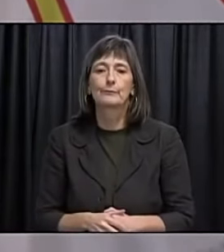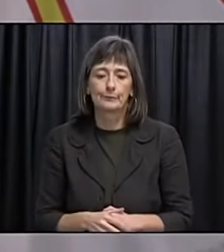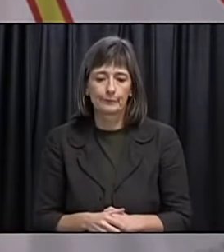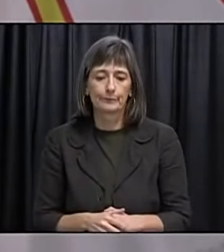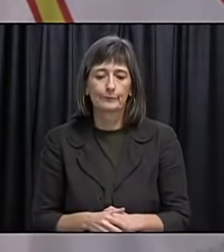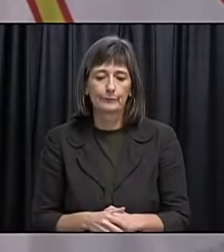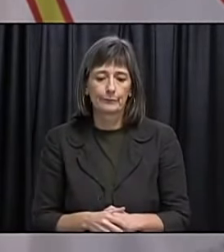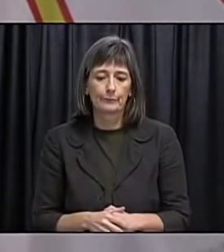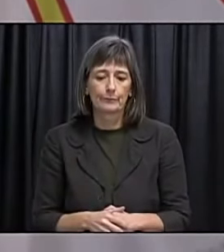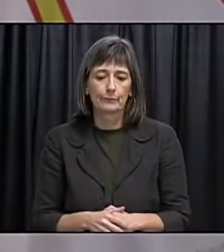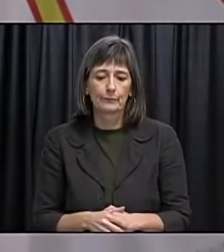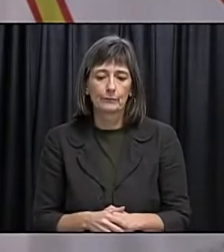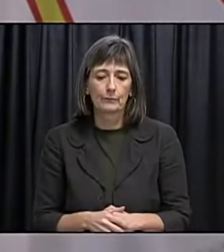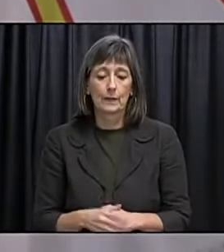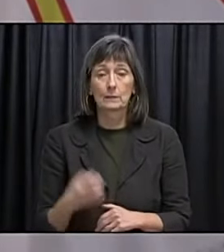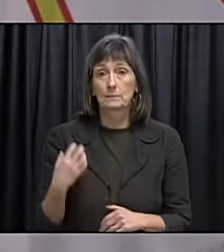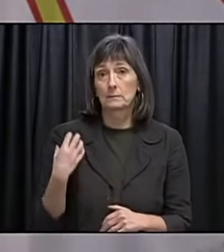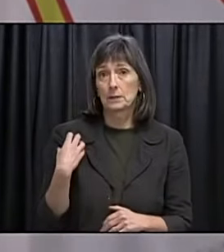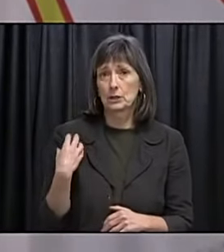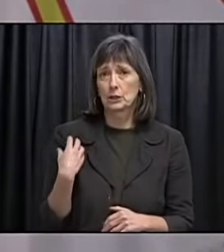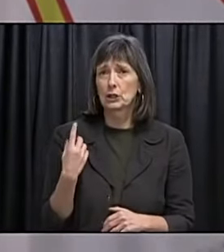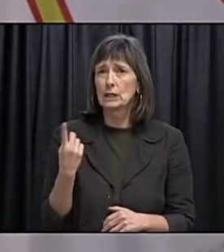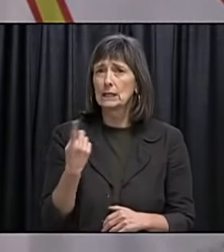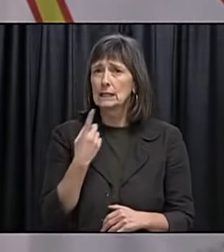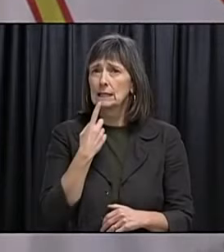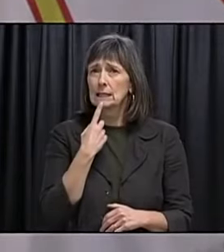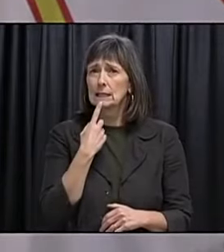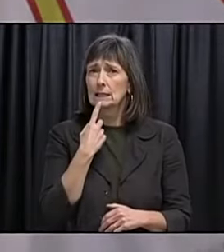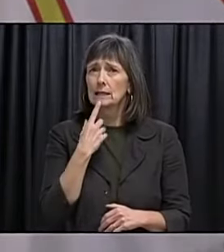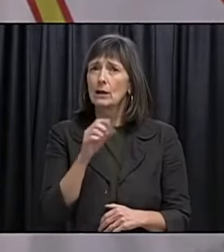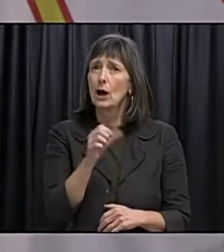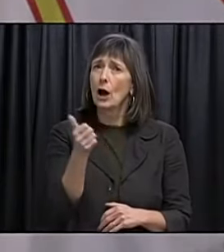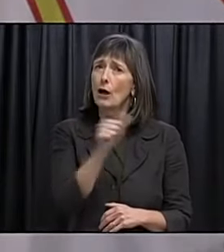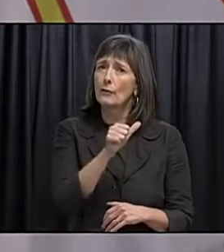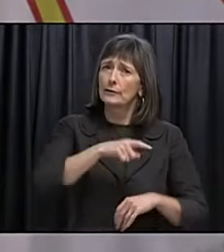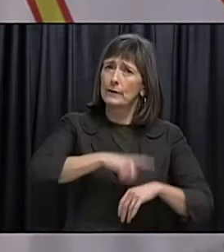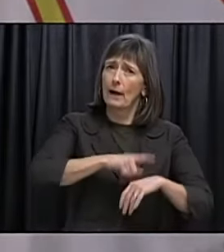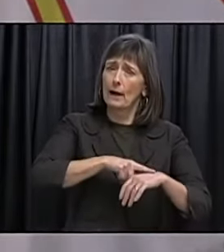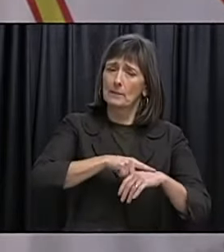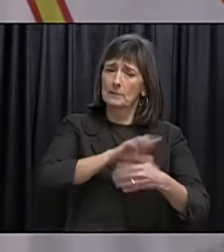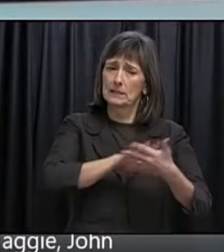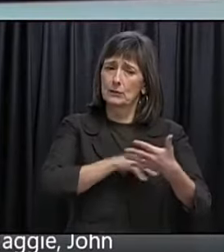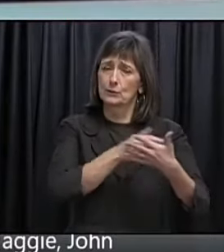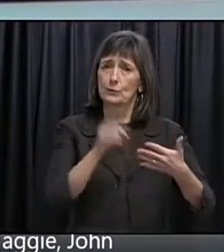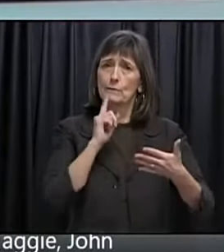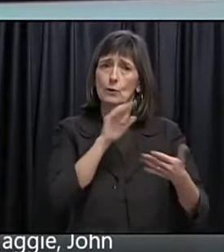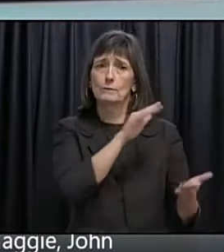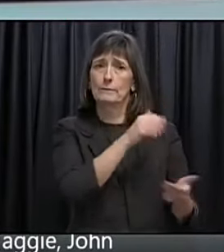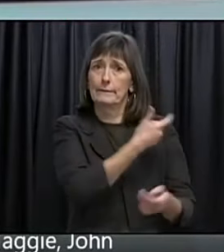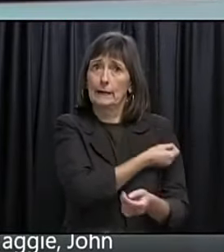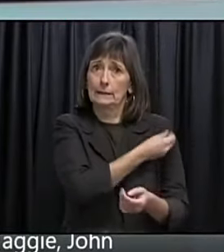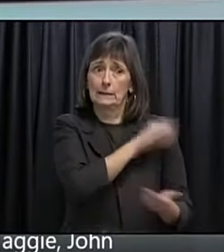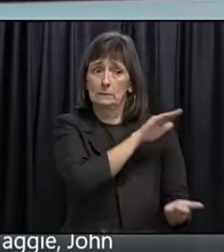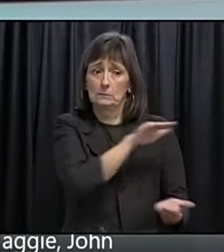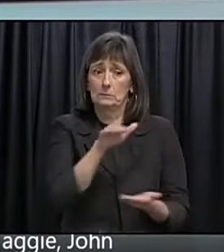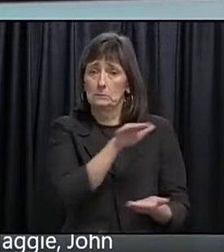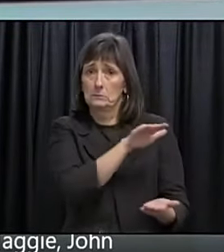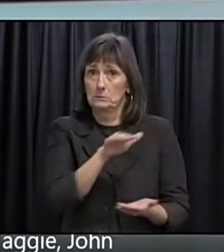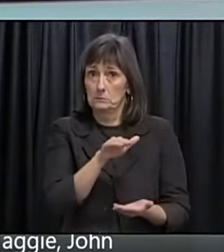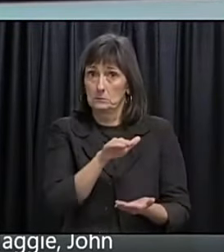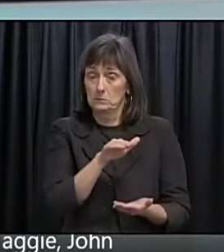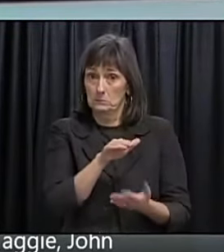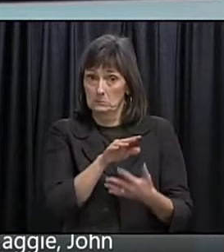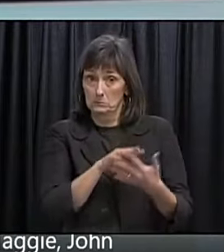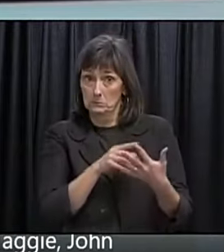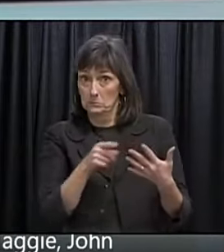Great. Thank you. And minister. You alluded to that. There's now a timeline. Or a better timeline. On the arrival. Of the Pfizer vaccine. I'm